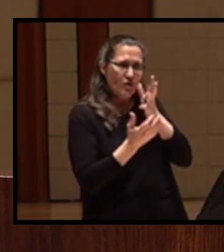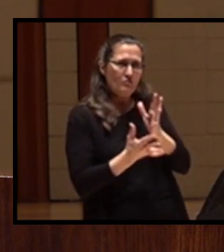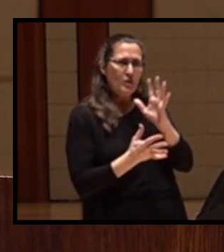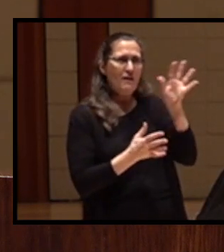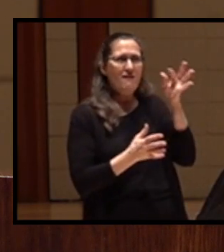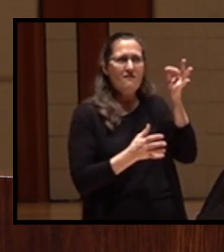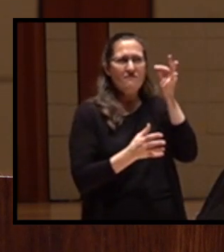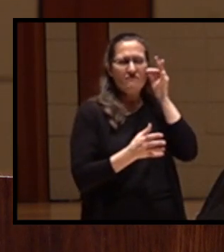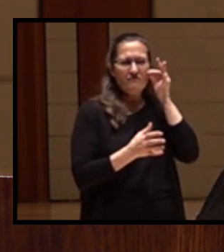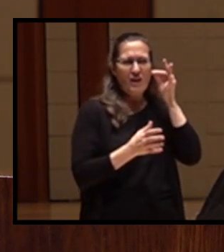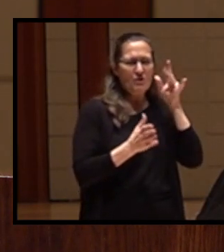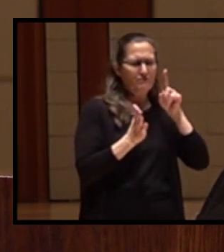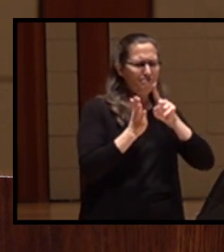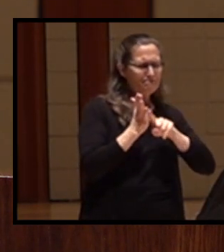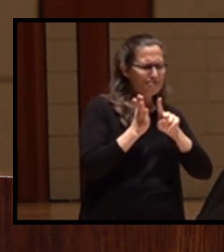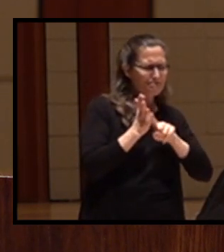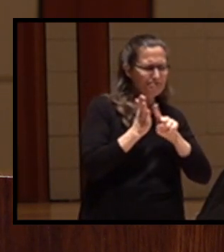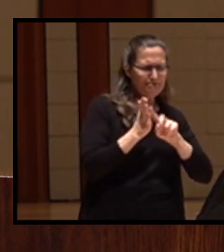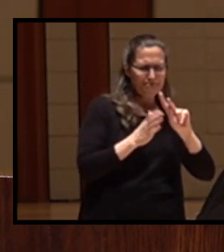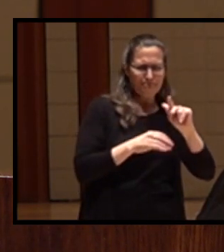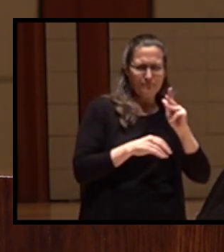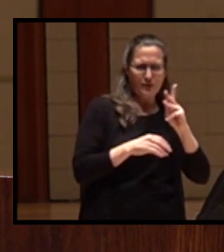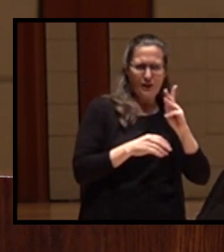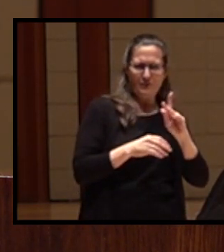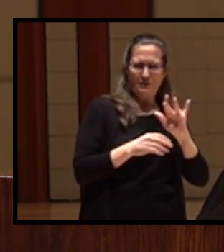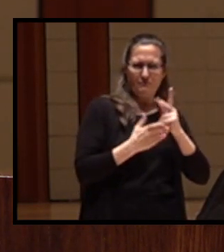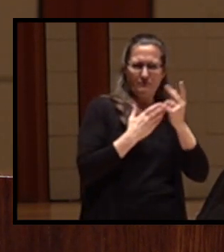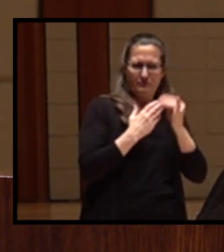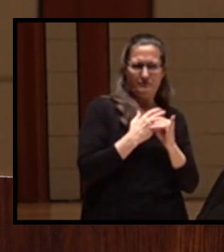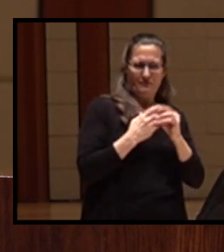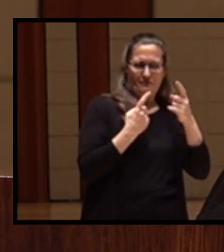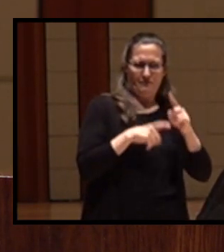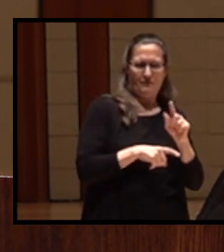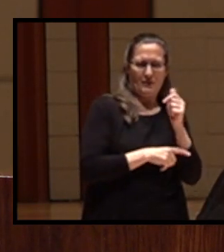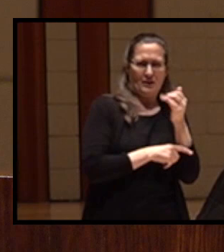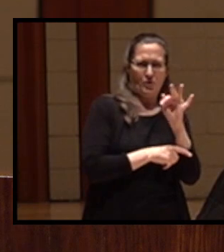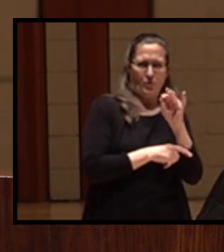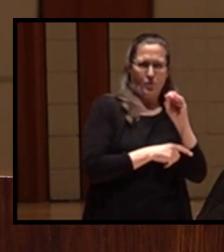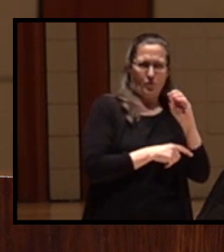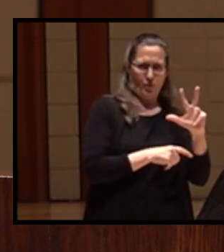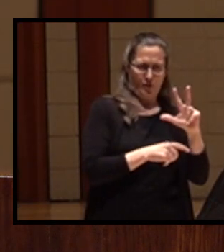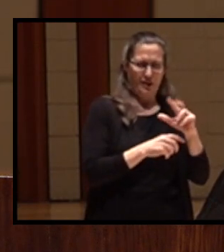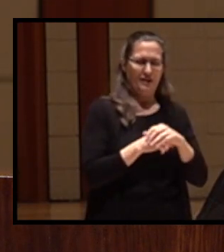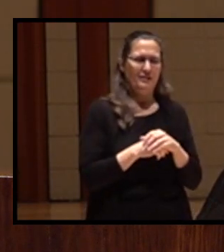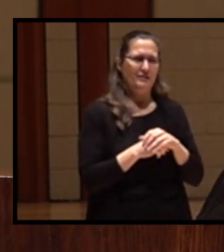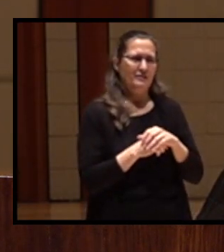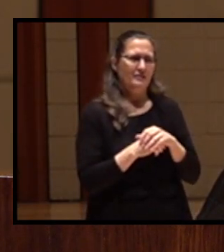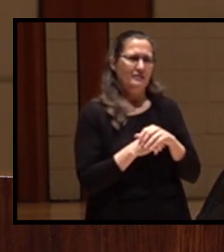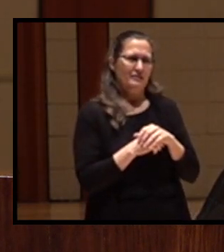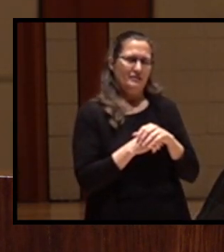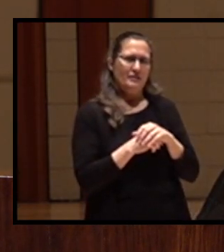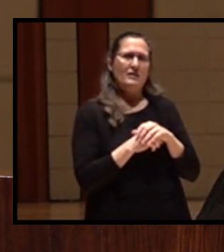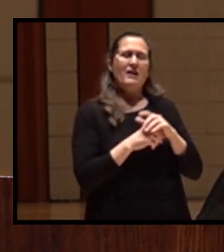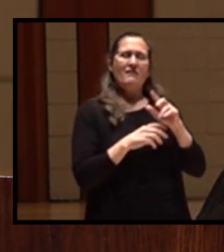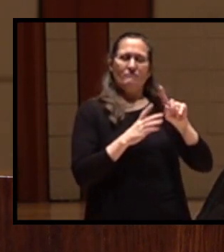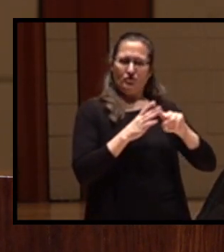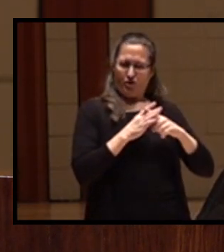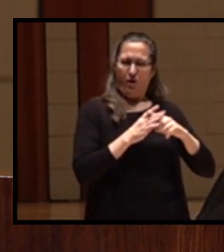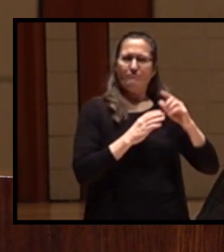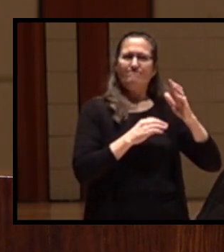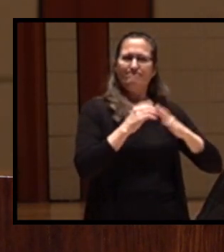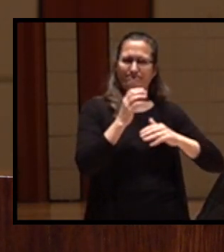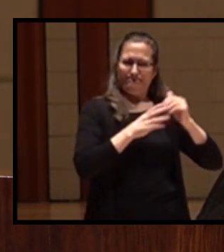investigation into the Klamath project began in 1903. The project was authorized in 05 and construction began in